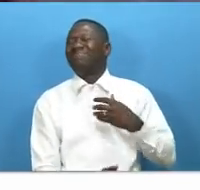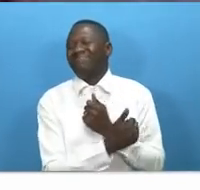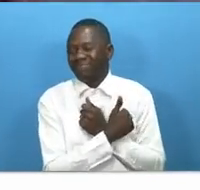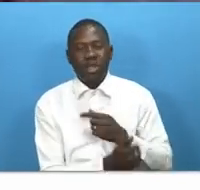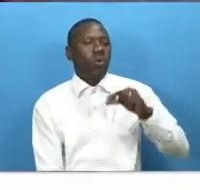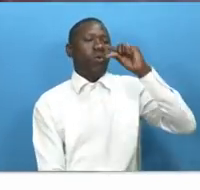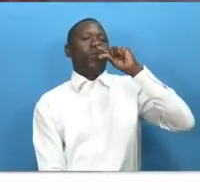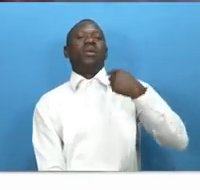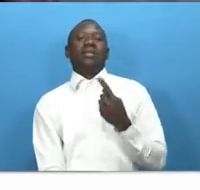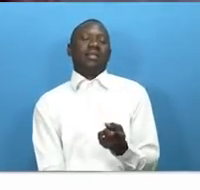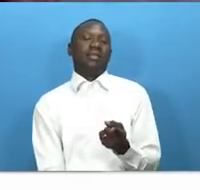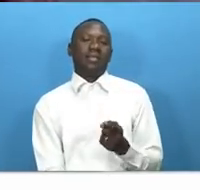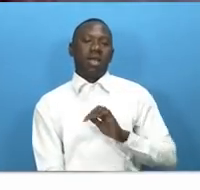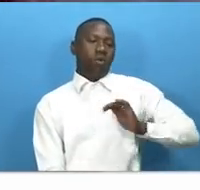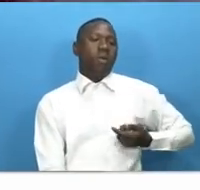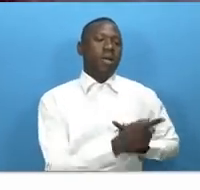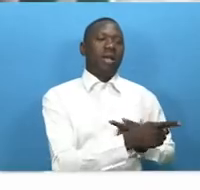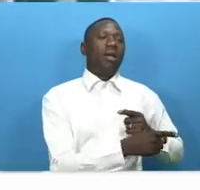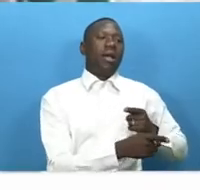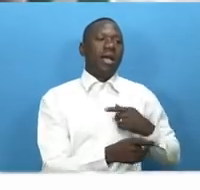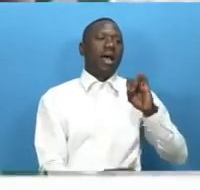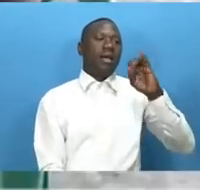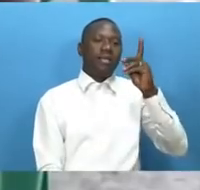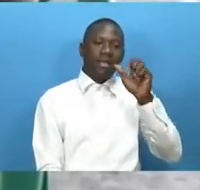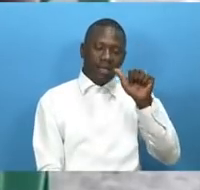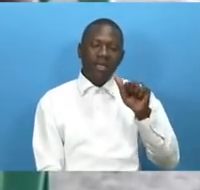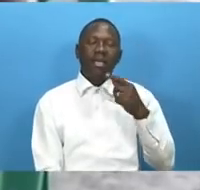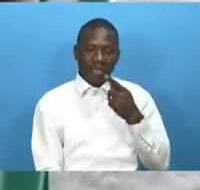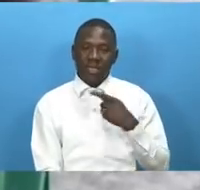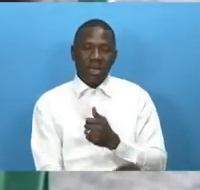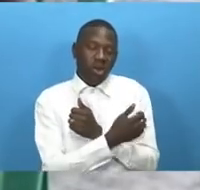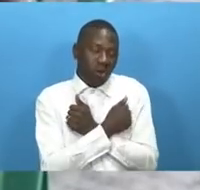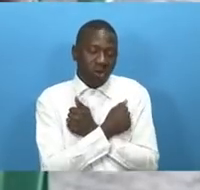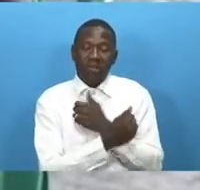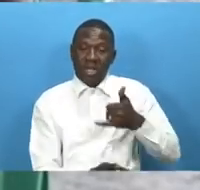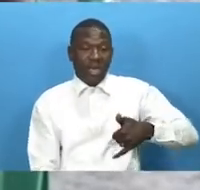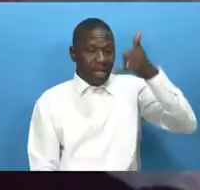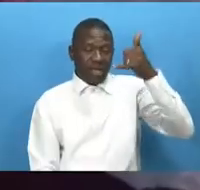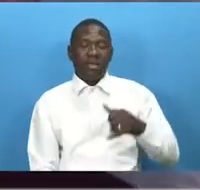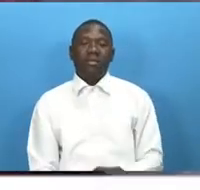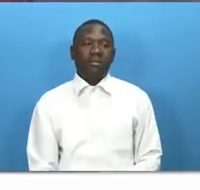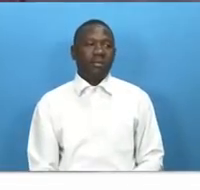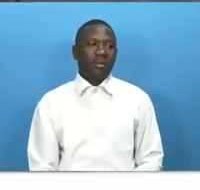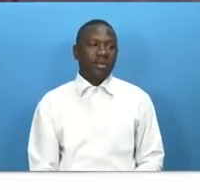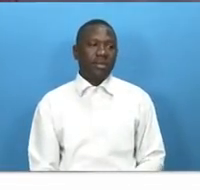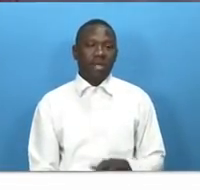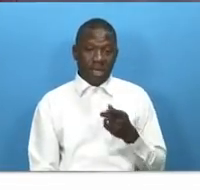lover another attire lover explains how attire has been misused and gave some advice the